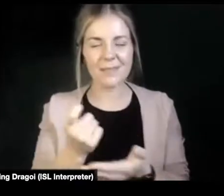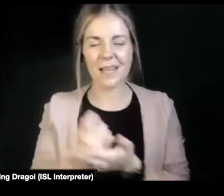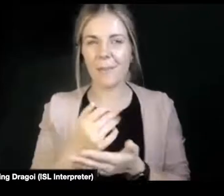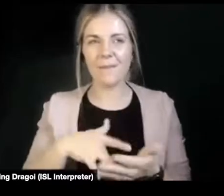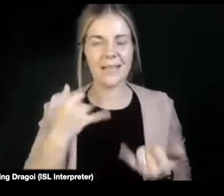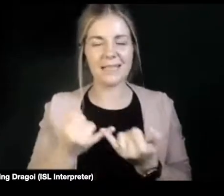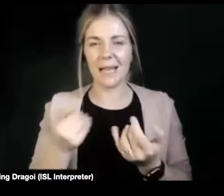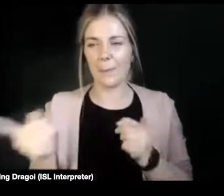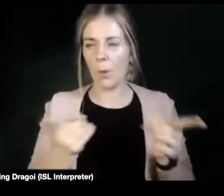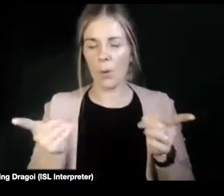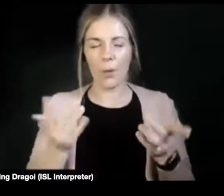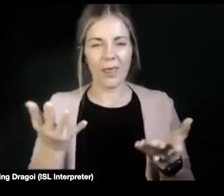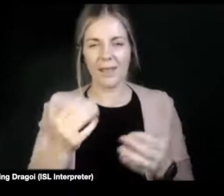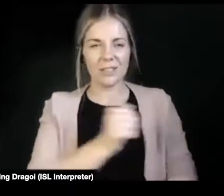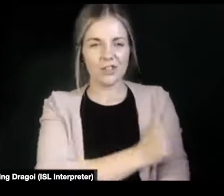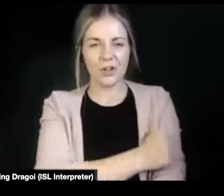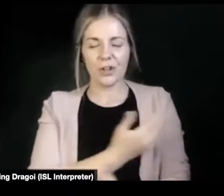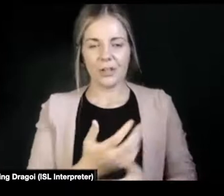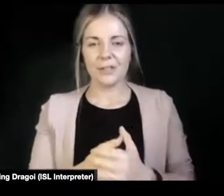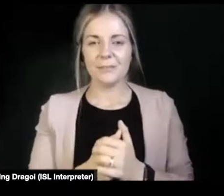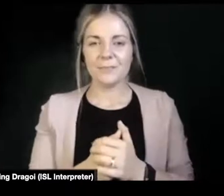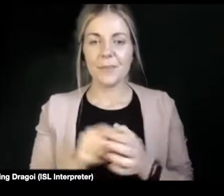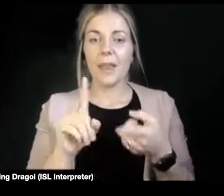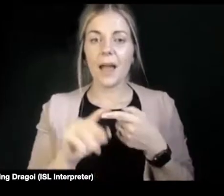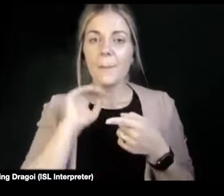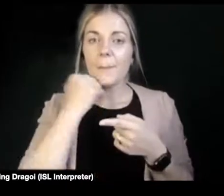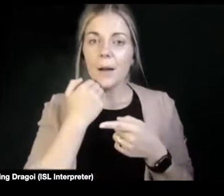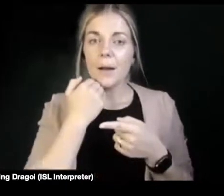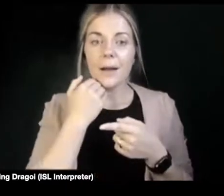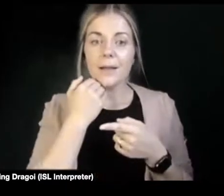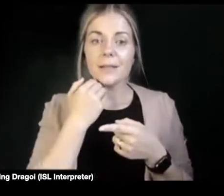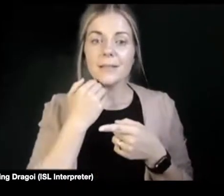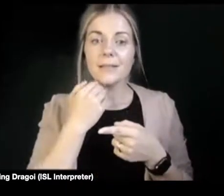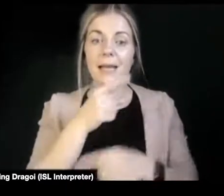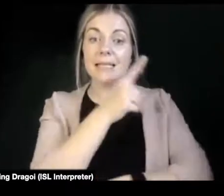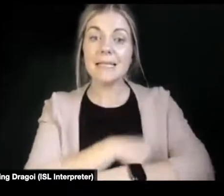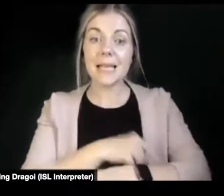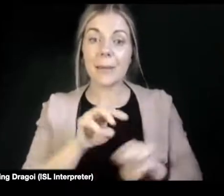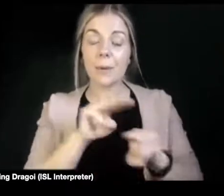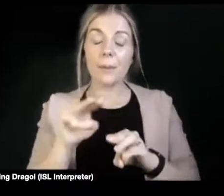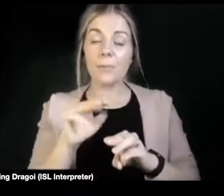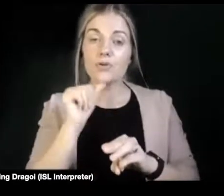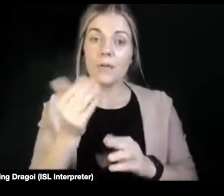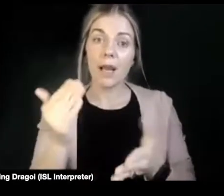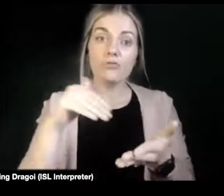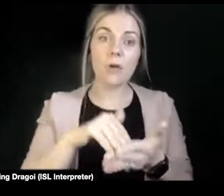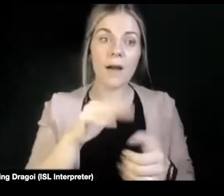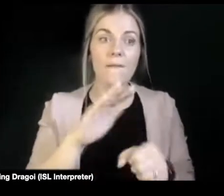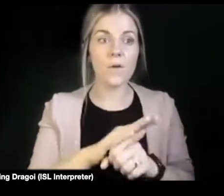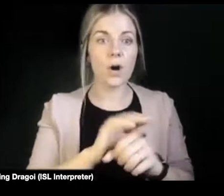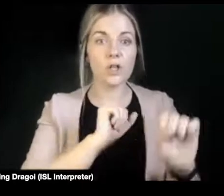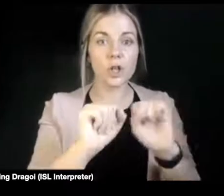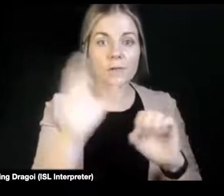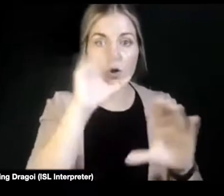difficult place. And then because disabled people don't present to a service looking for fertility, contraception,